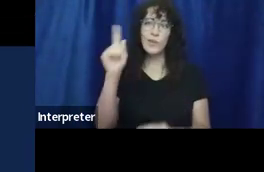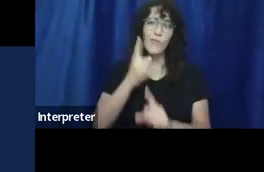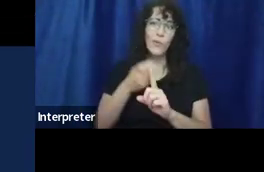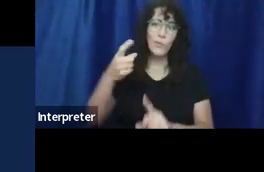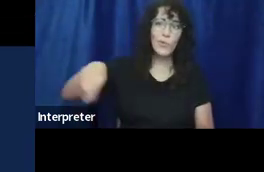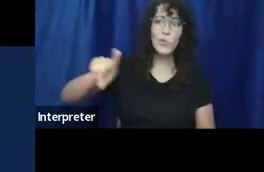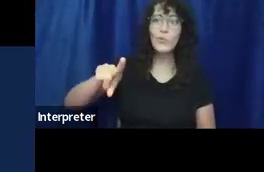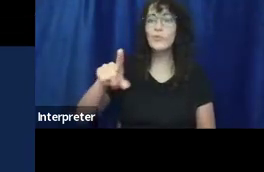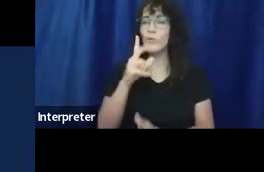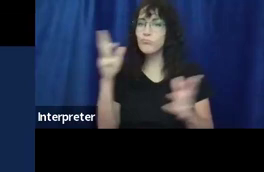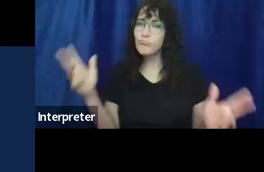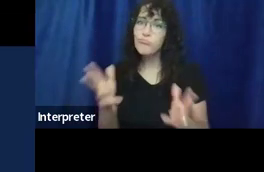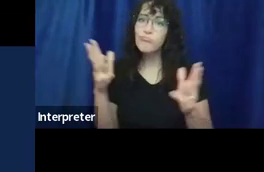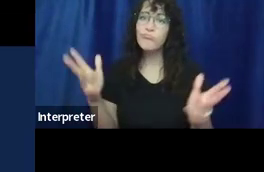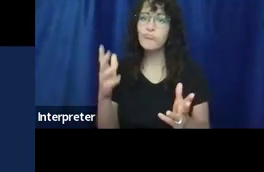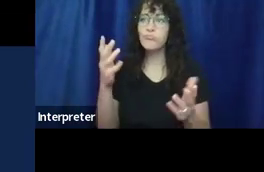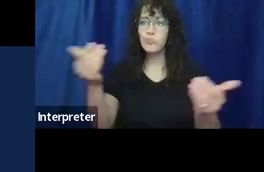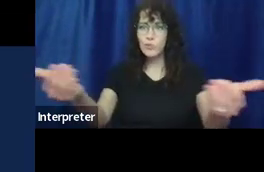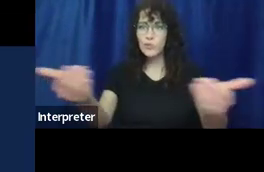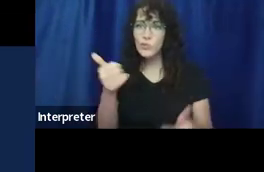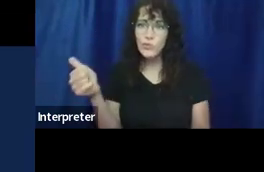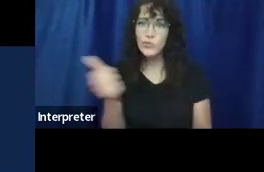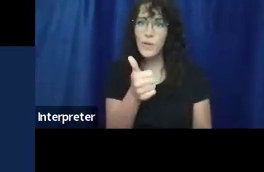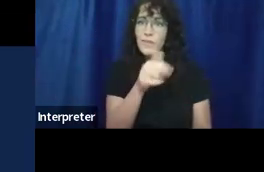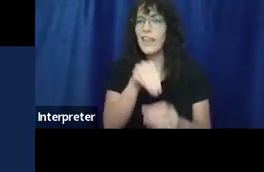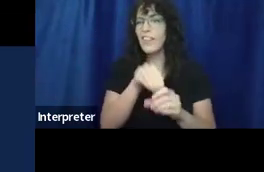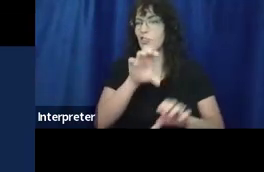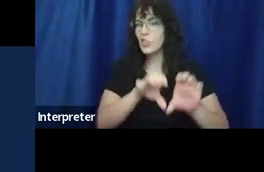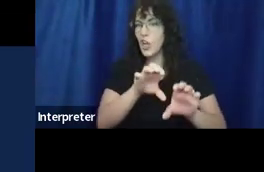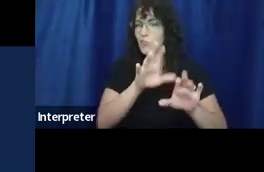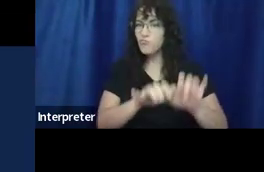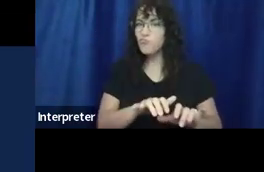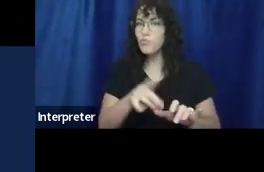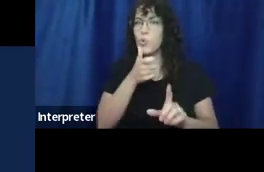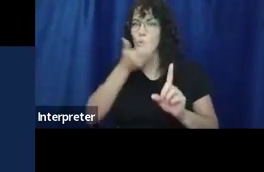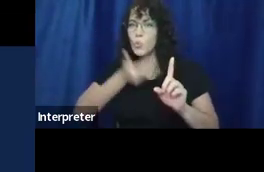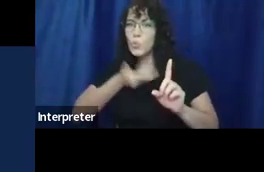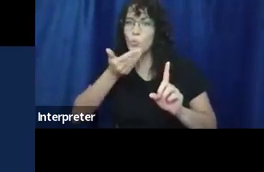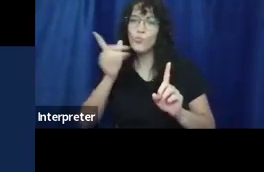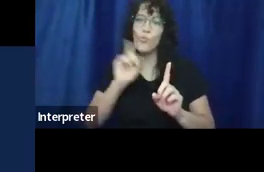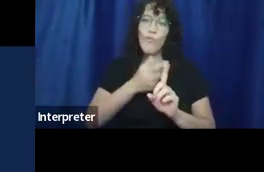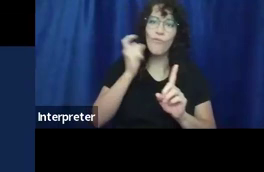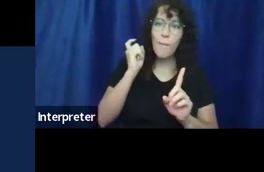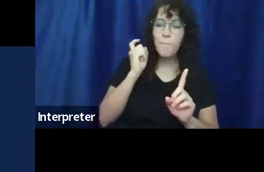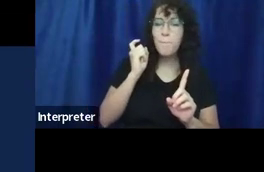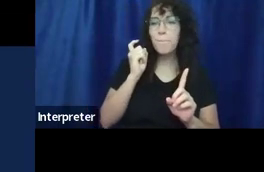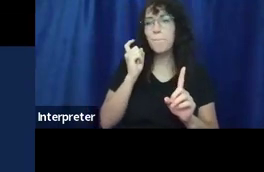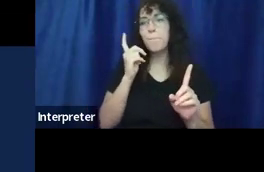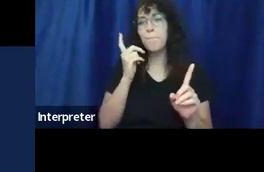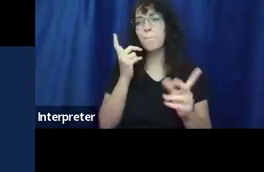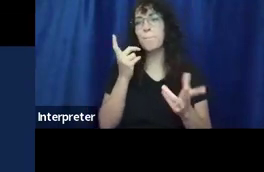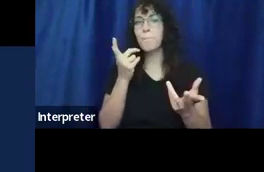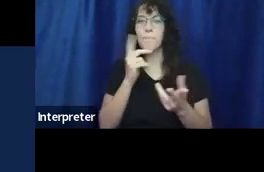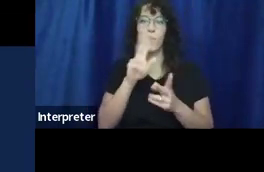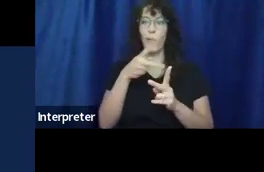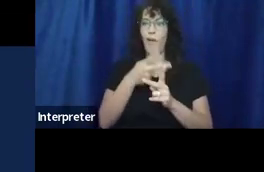everyone here today to introduce themselves in the chat. Who are you? Where are you from? And what